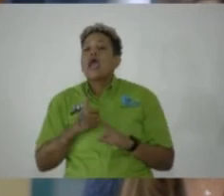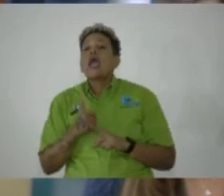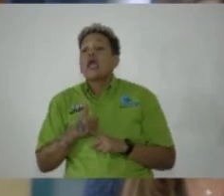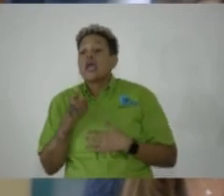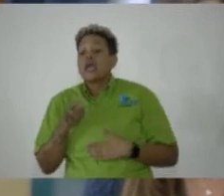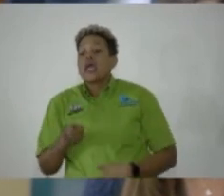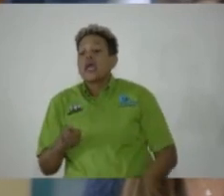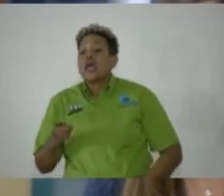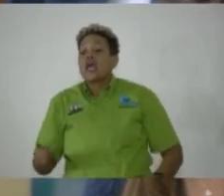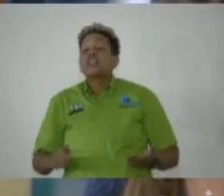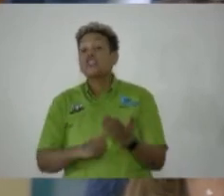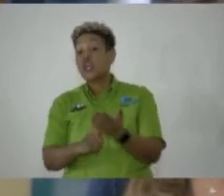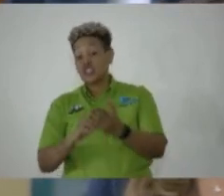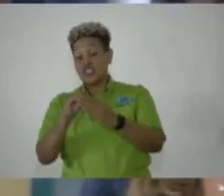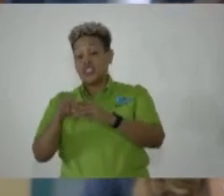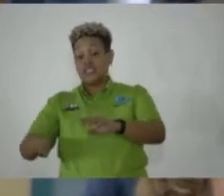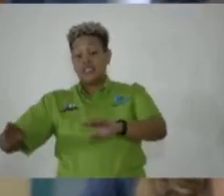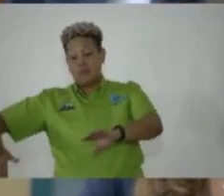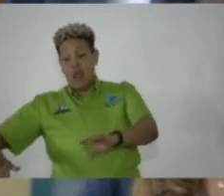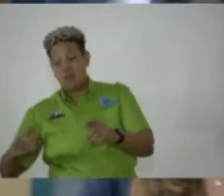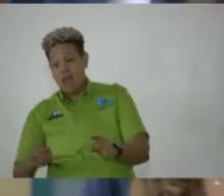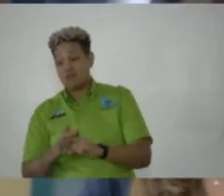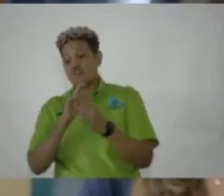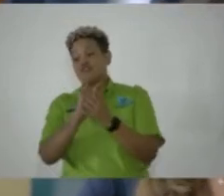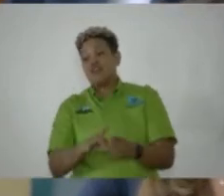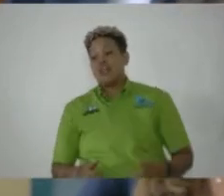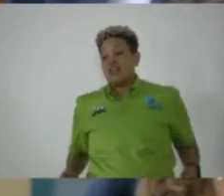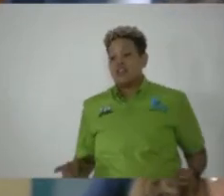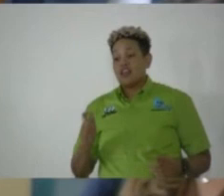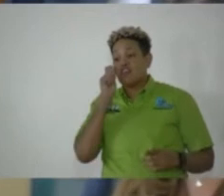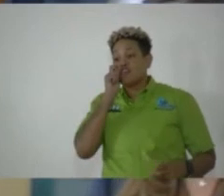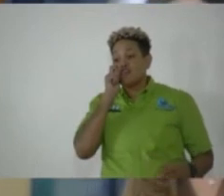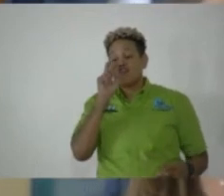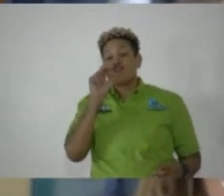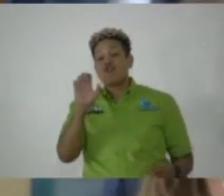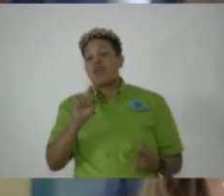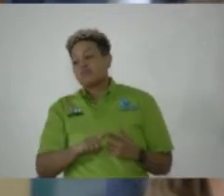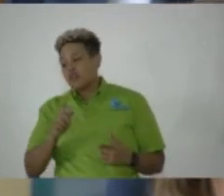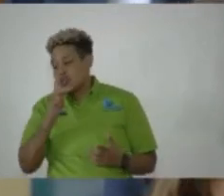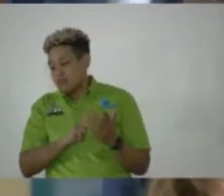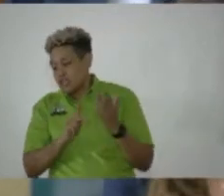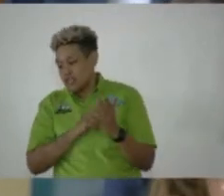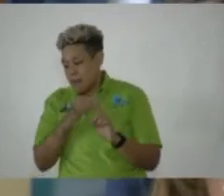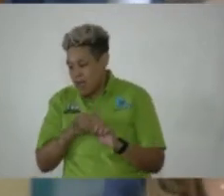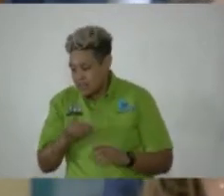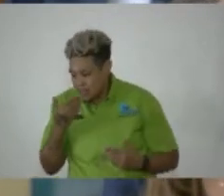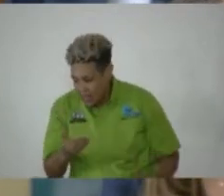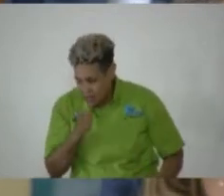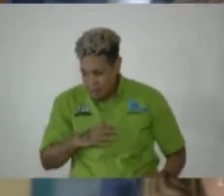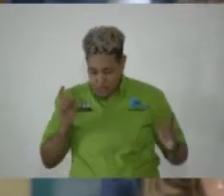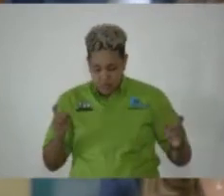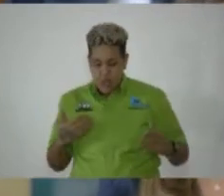discussions in this parliament about race and prejudice. Thank you, Madam Speaker.